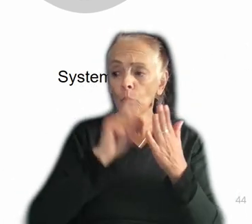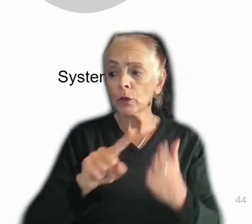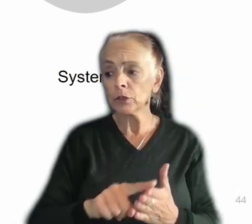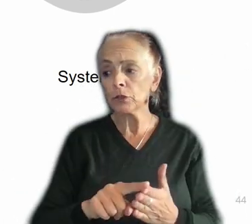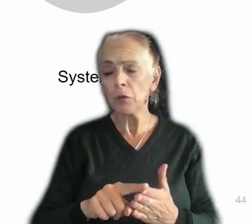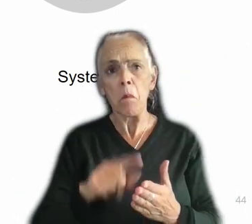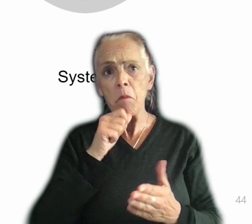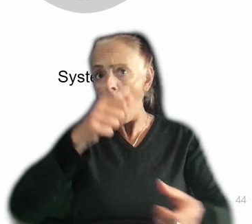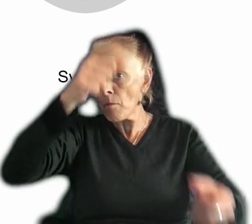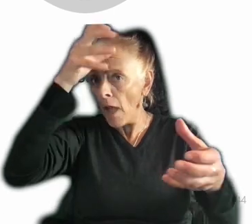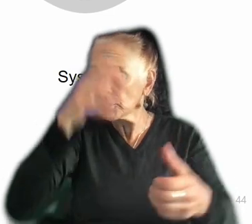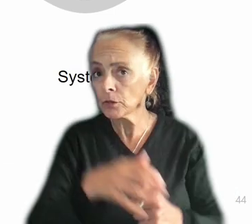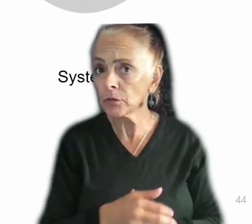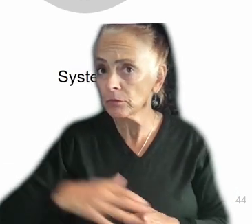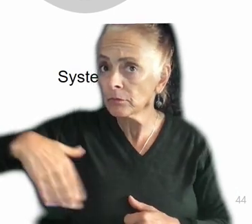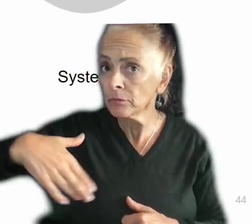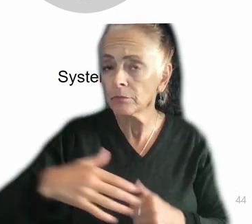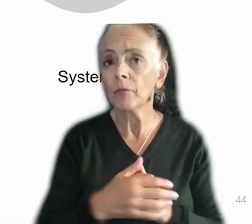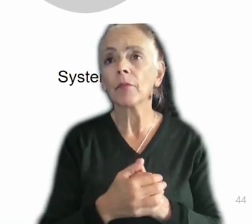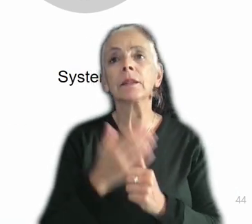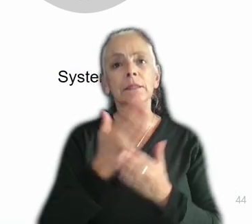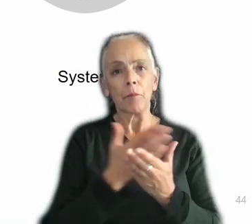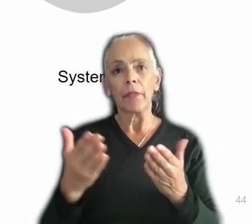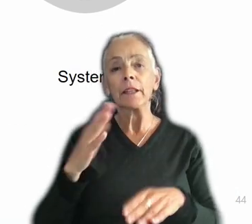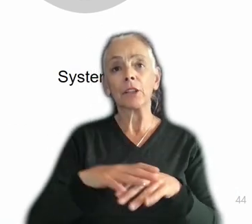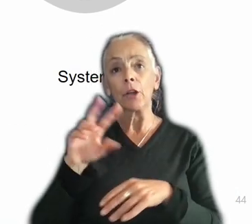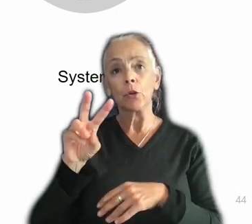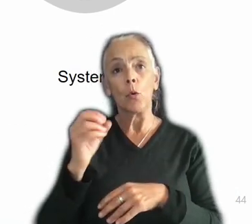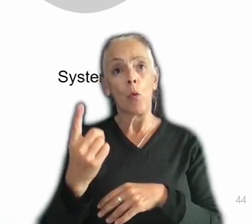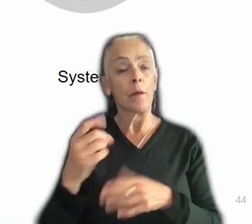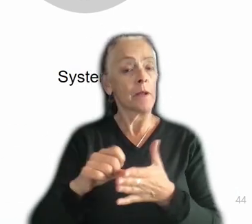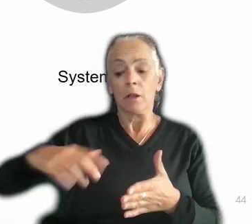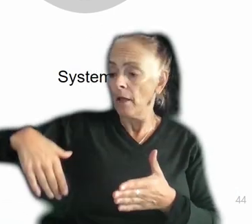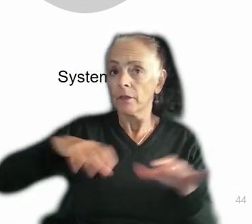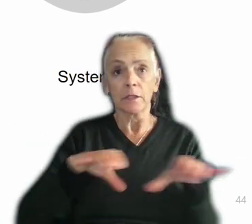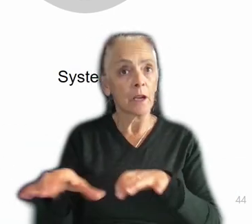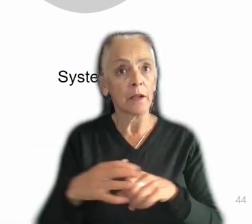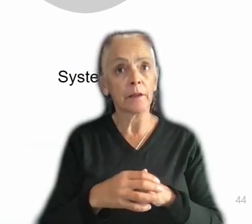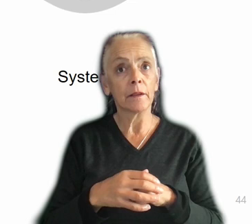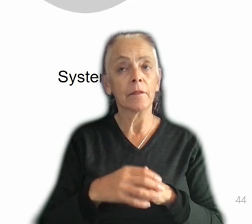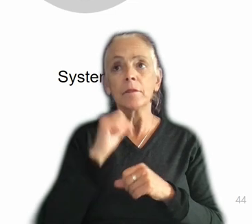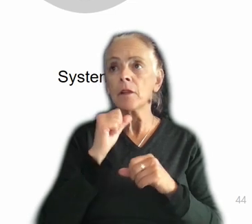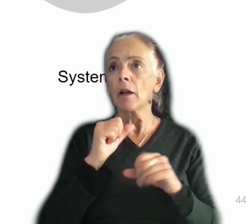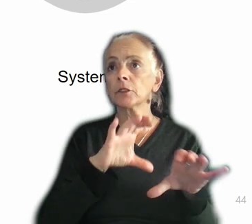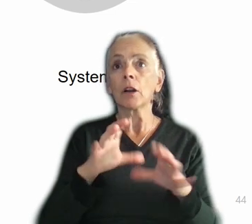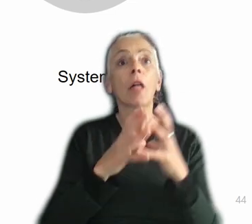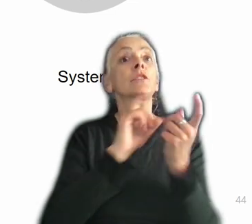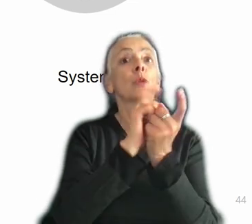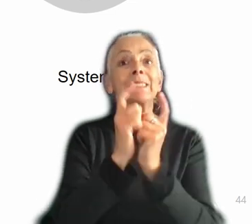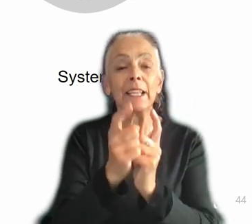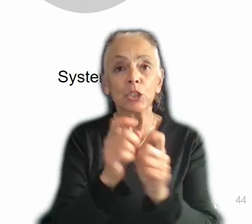things that are on the 201 page that I haven't done, right? I haven't really gotten into a lot of the translation work and the international work that we're doing.